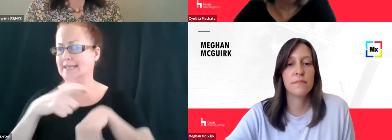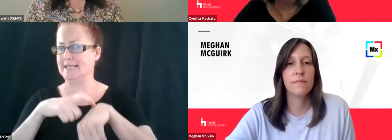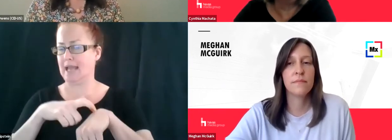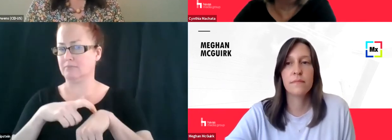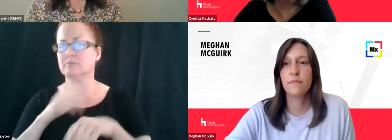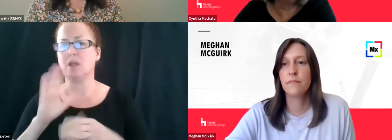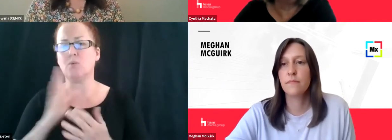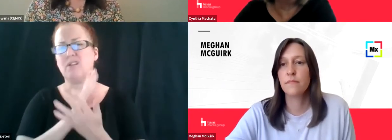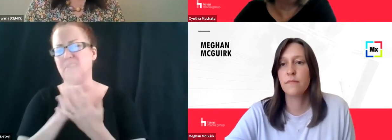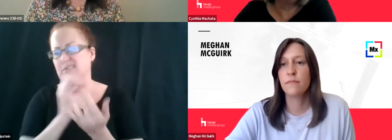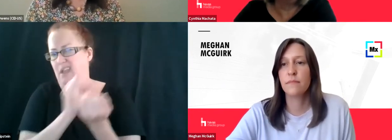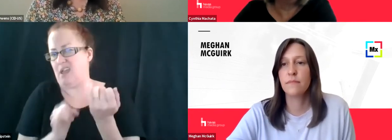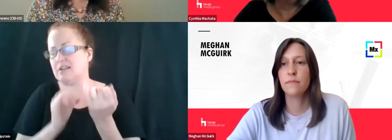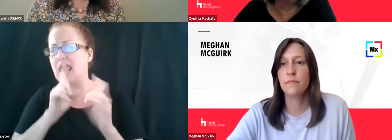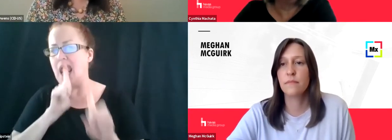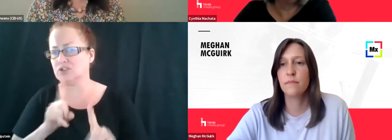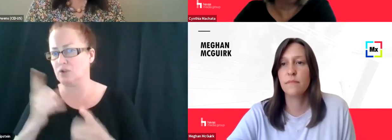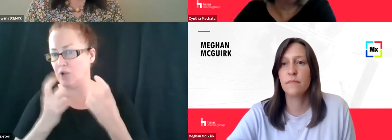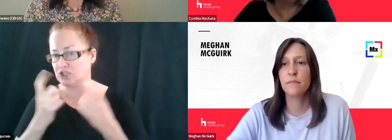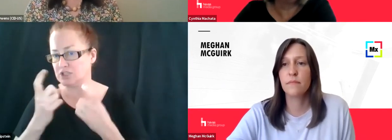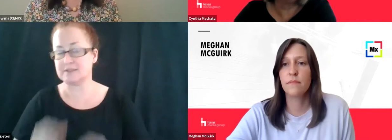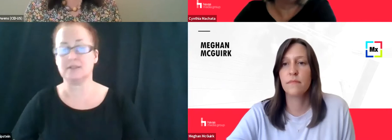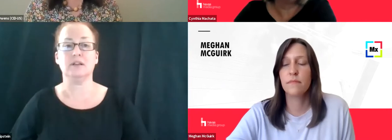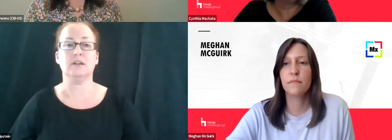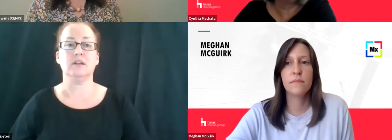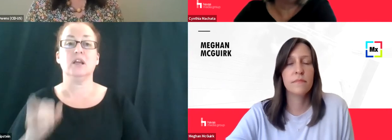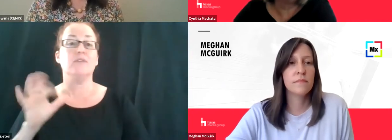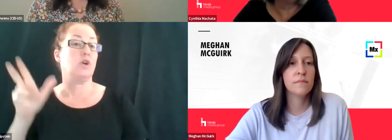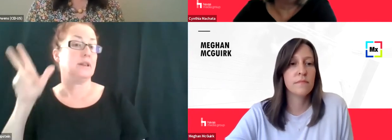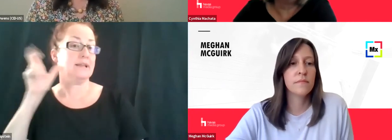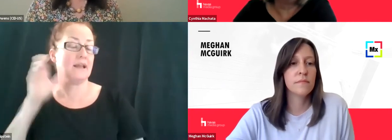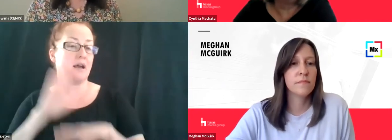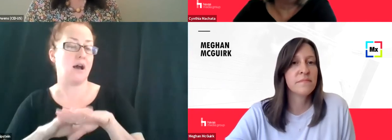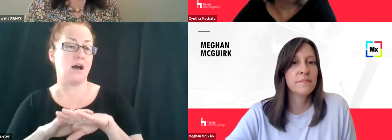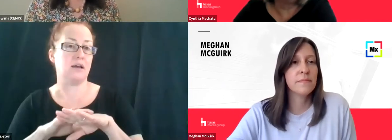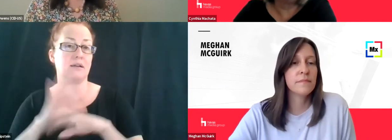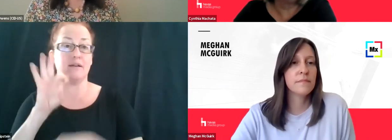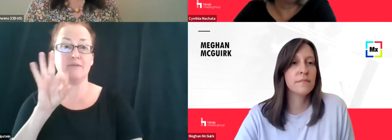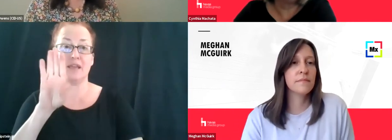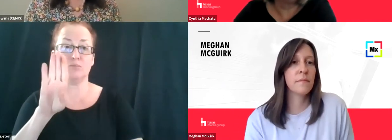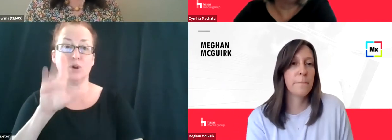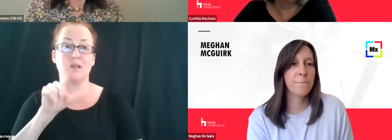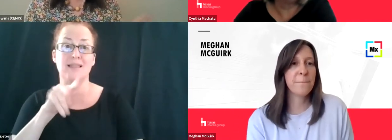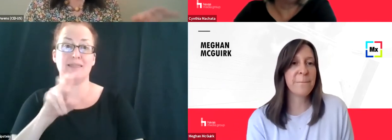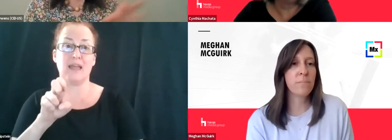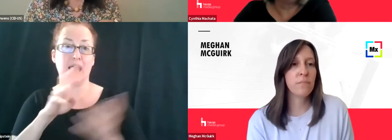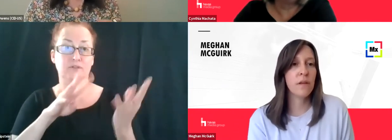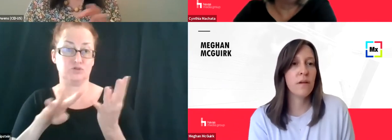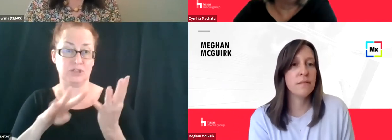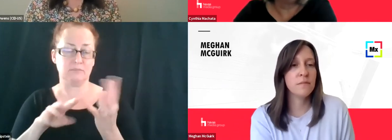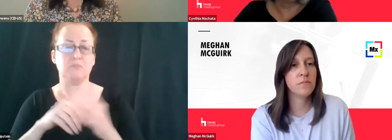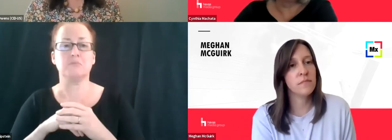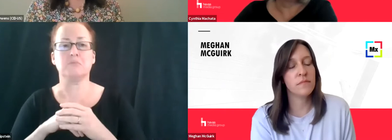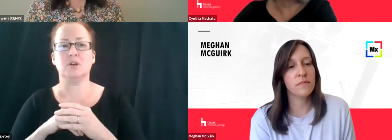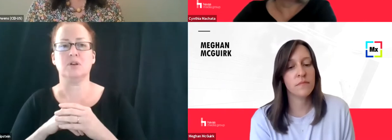questions later today. If you're listening to us on the Facebook live stream, please go ahead